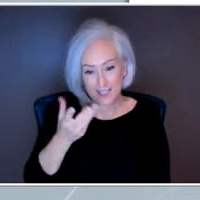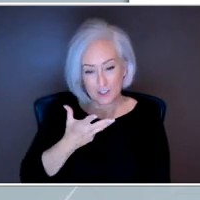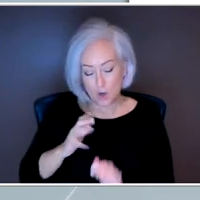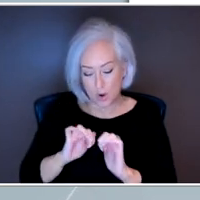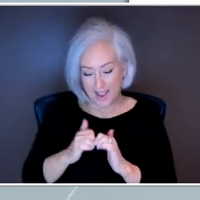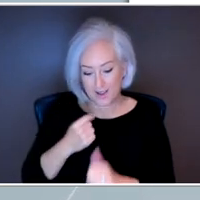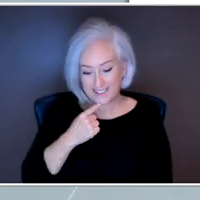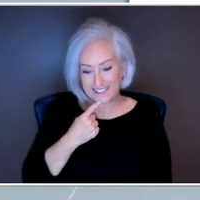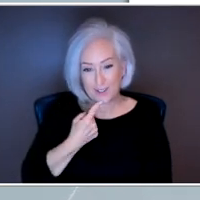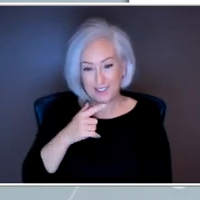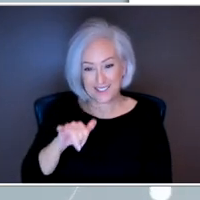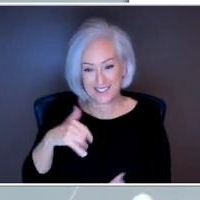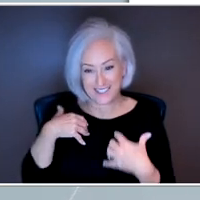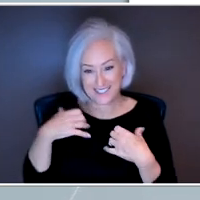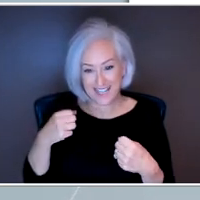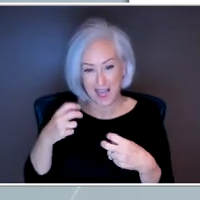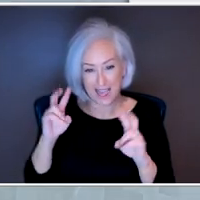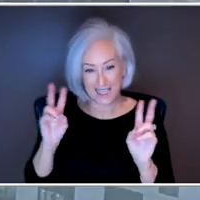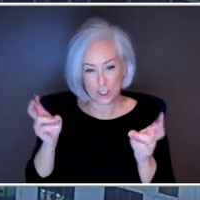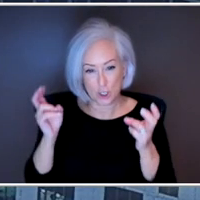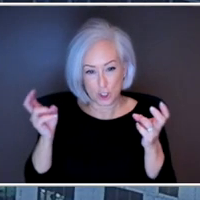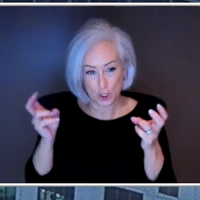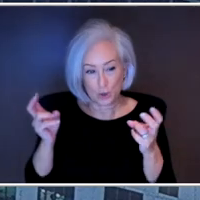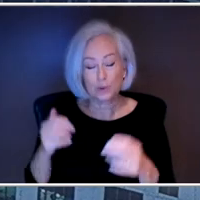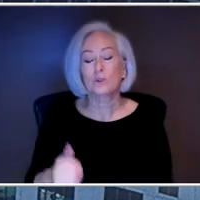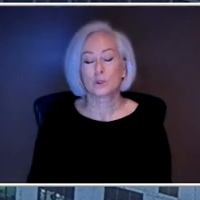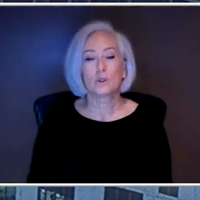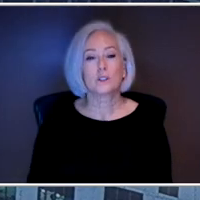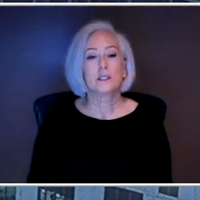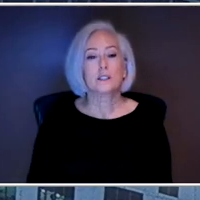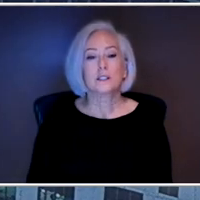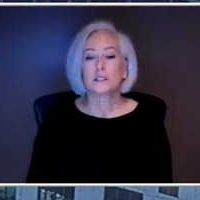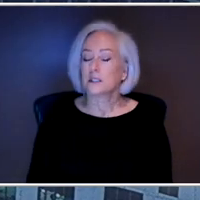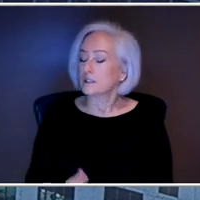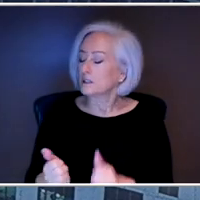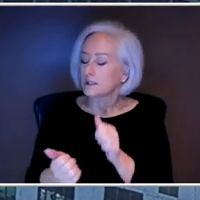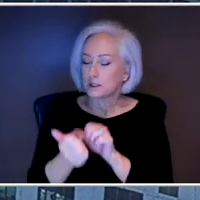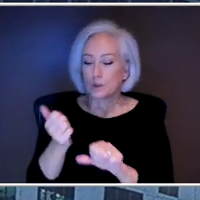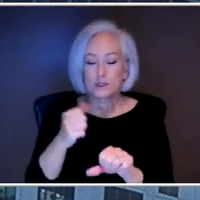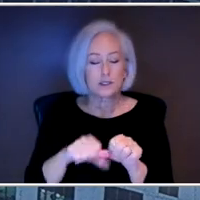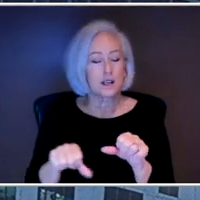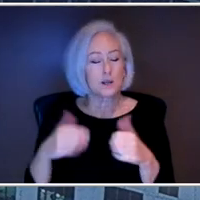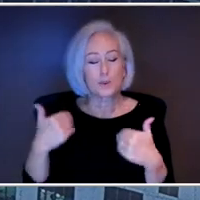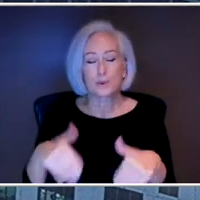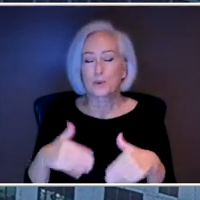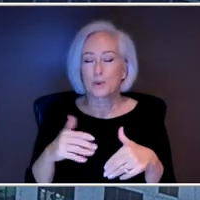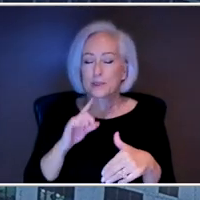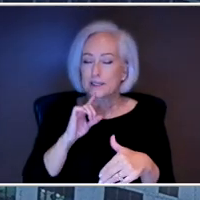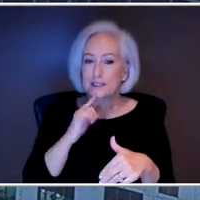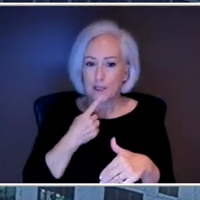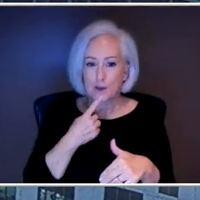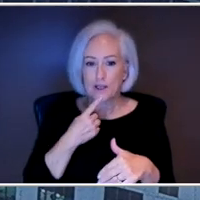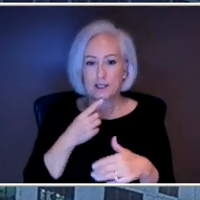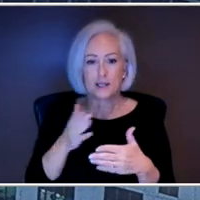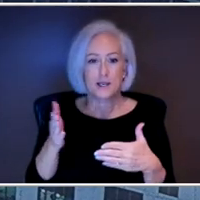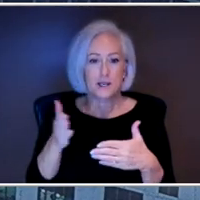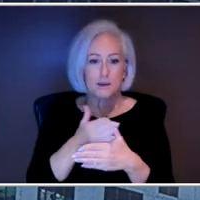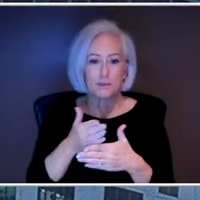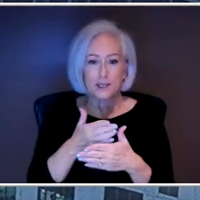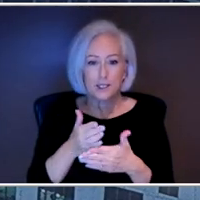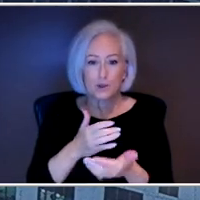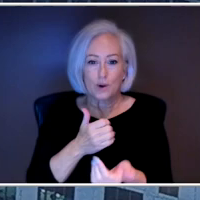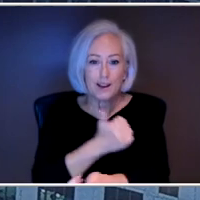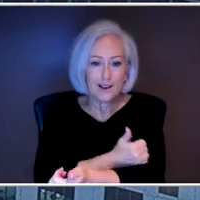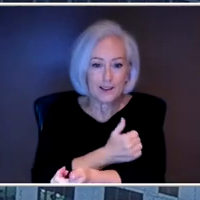now? Yeah. I mean, suicide is an extremely serious issue. mean, between the opioid pandemic or crisis and the pandemic